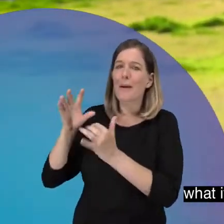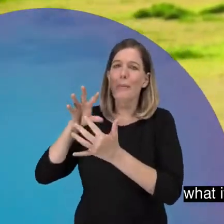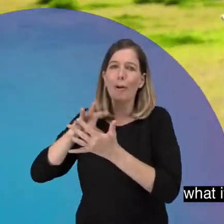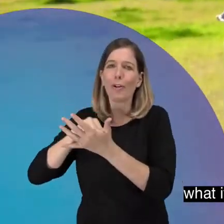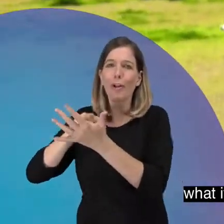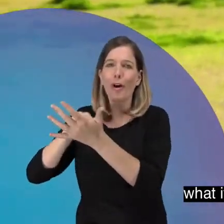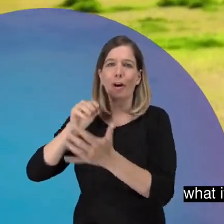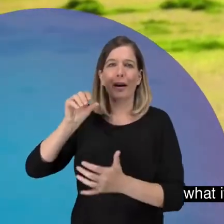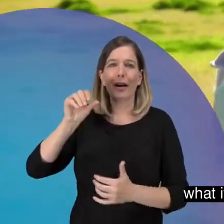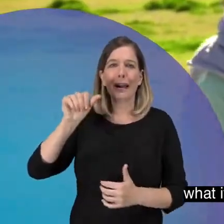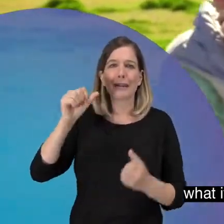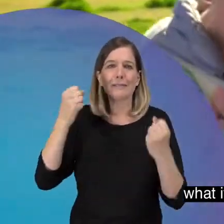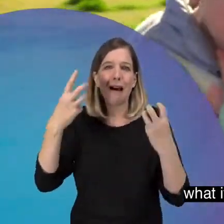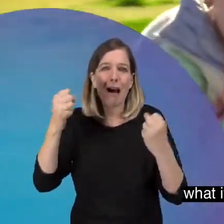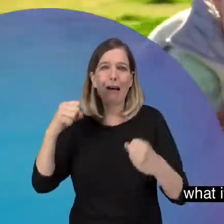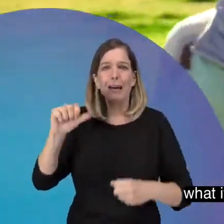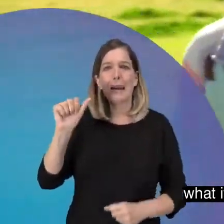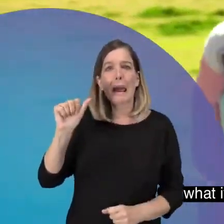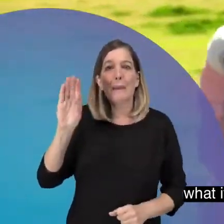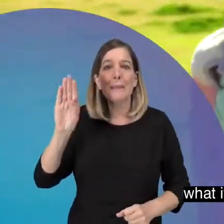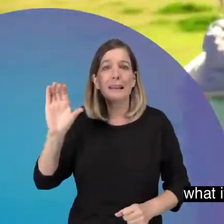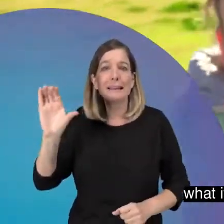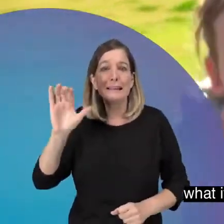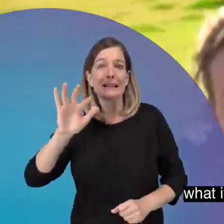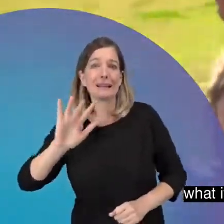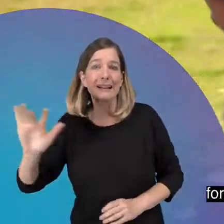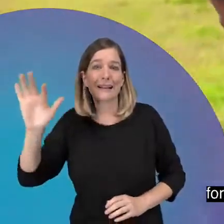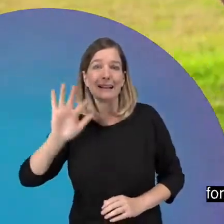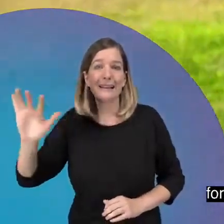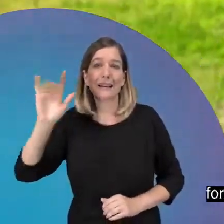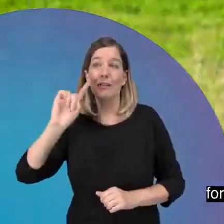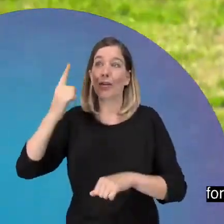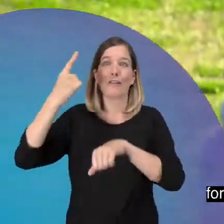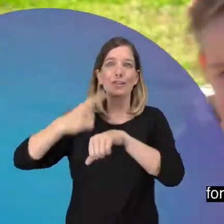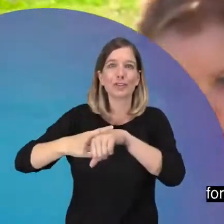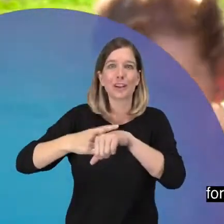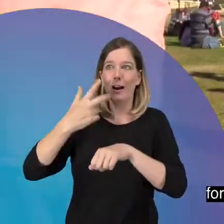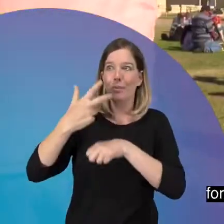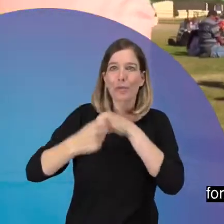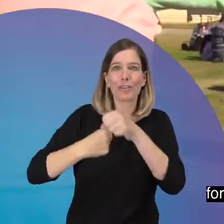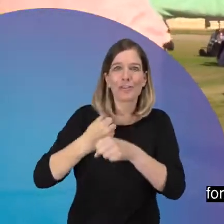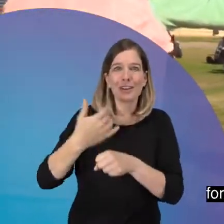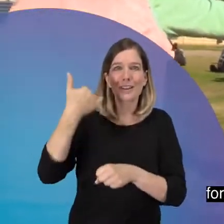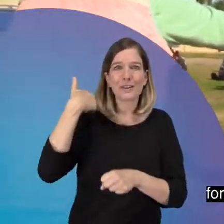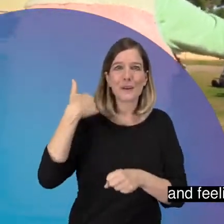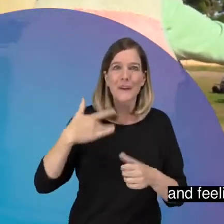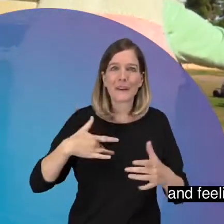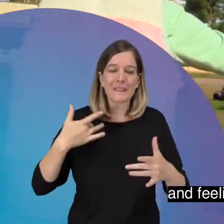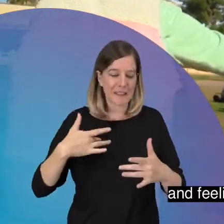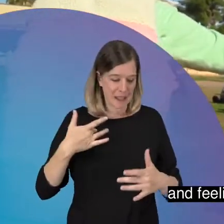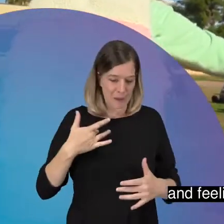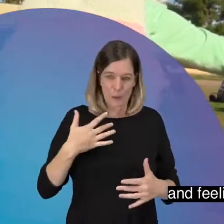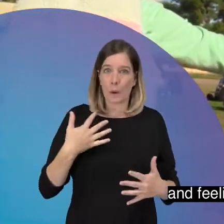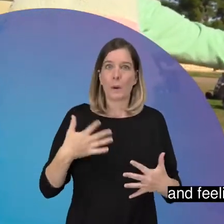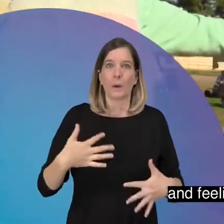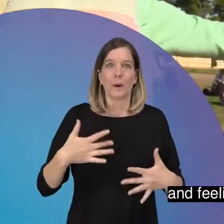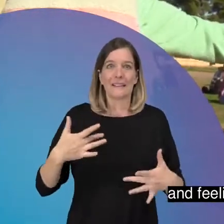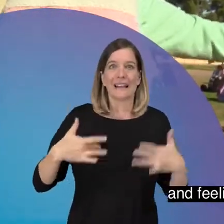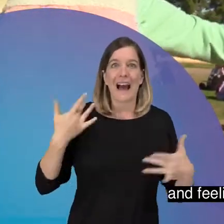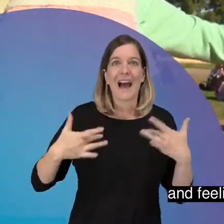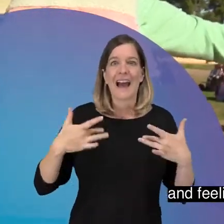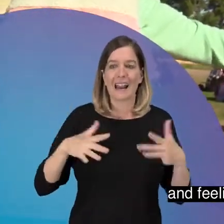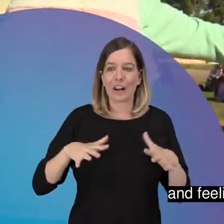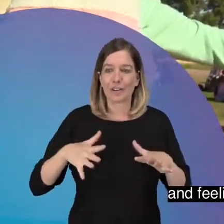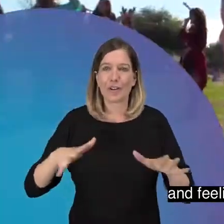like to be learning ASL alphabet for the very first time three years ago and feeling excited and